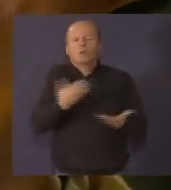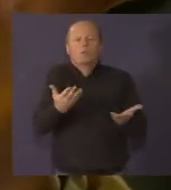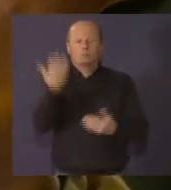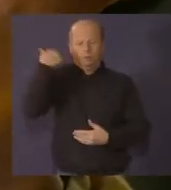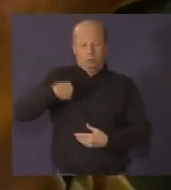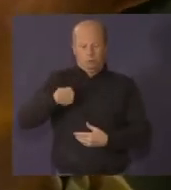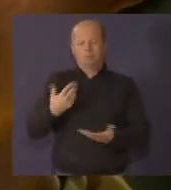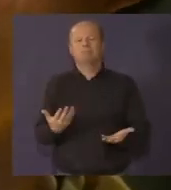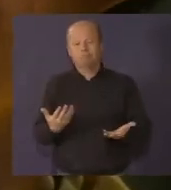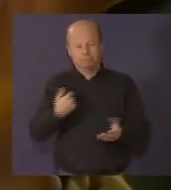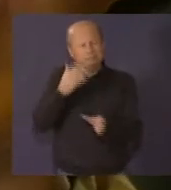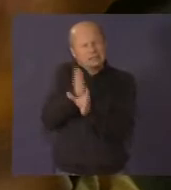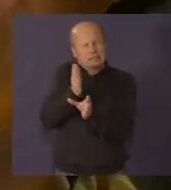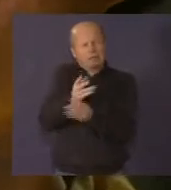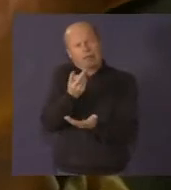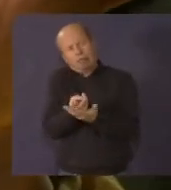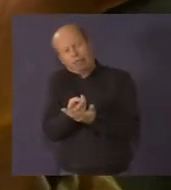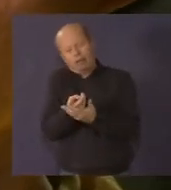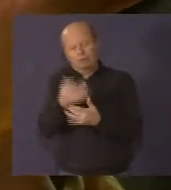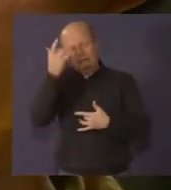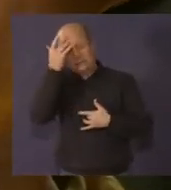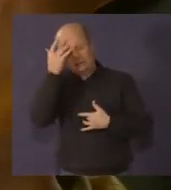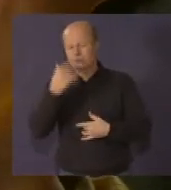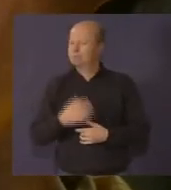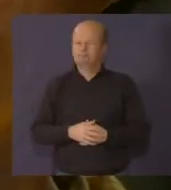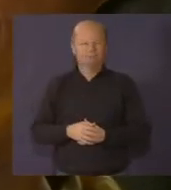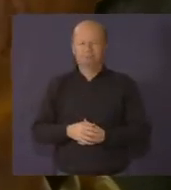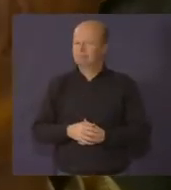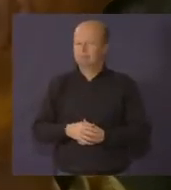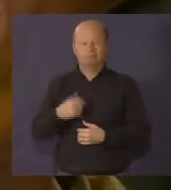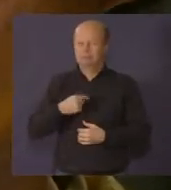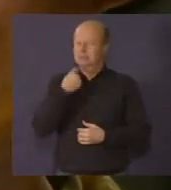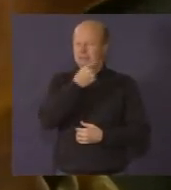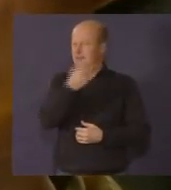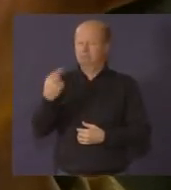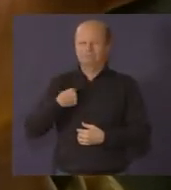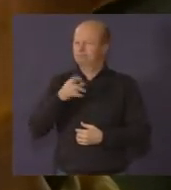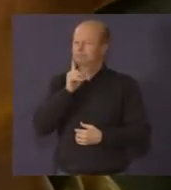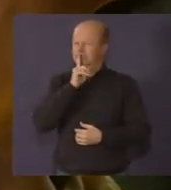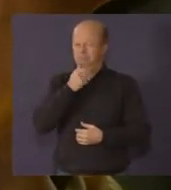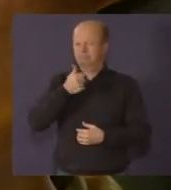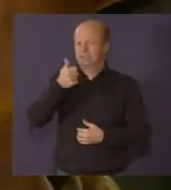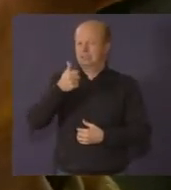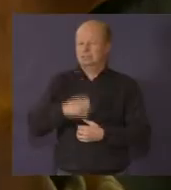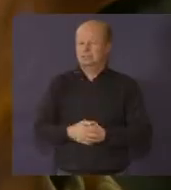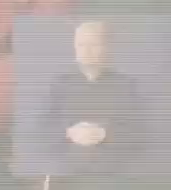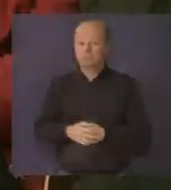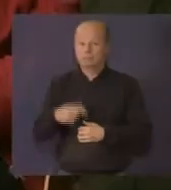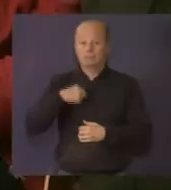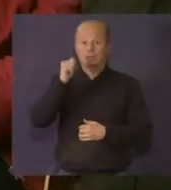question is, what have you done previously? I have been mentally ill. I wouldn't recommend that anybody does that.